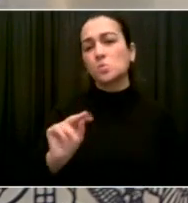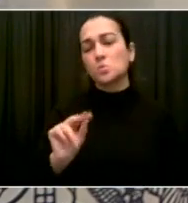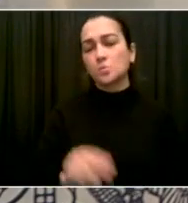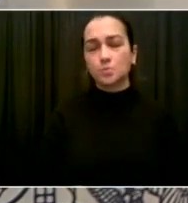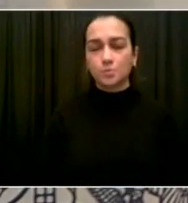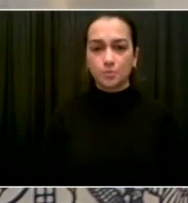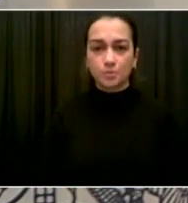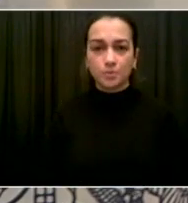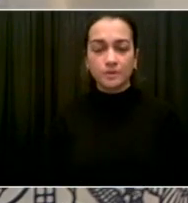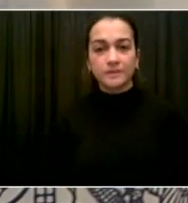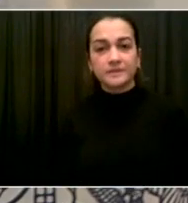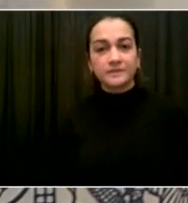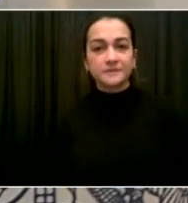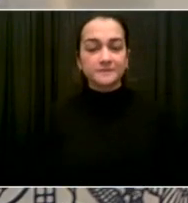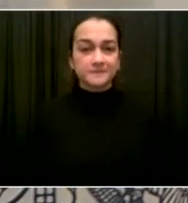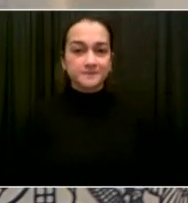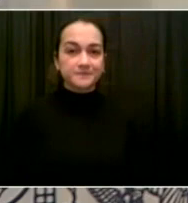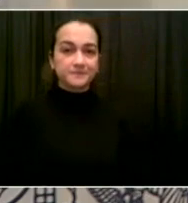DeAngelis from CBS.